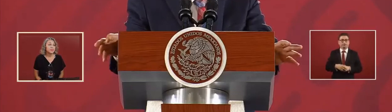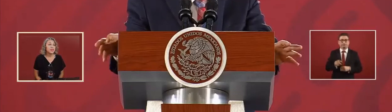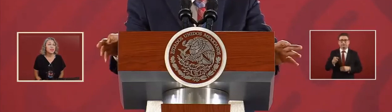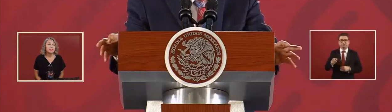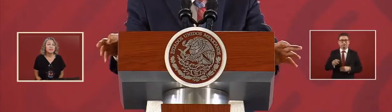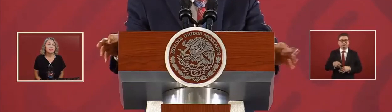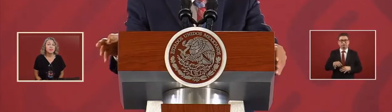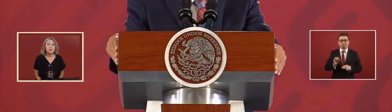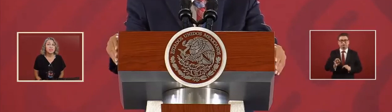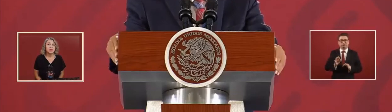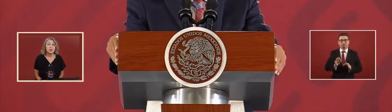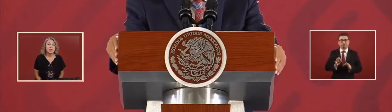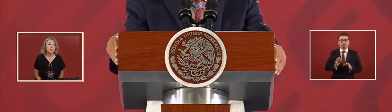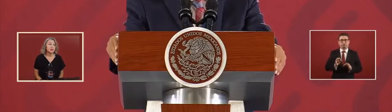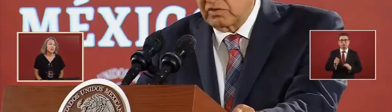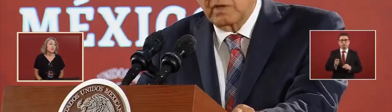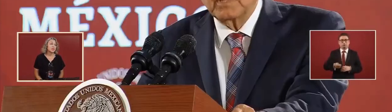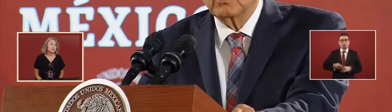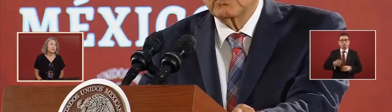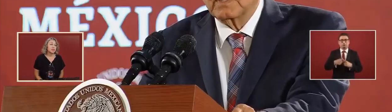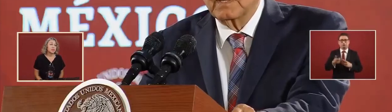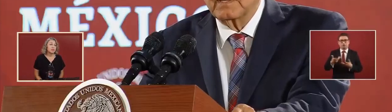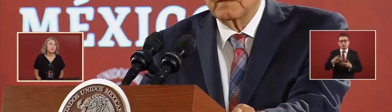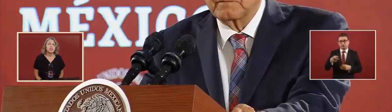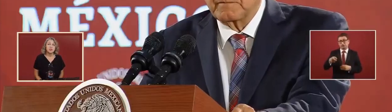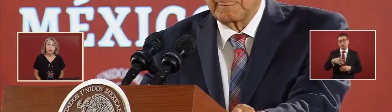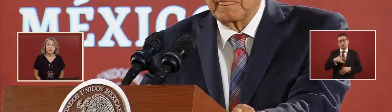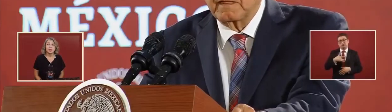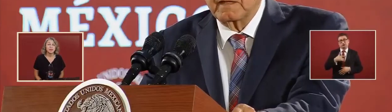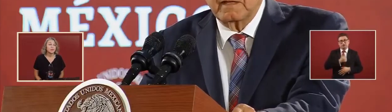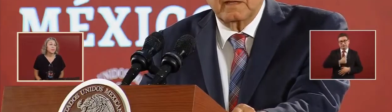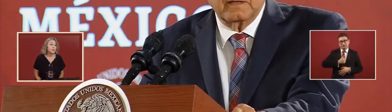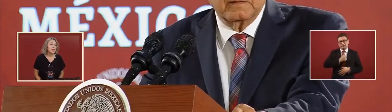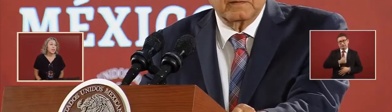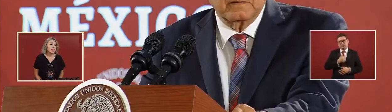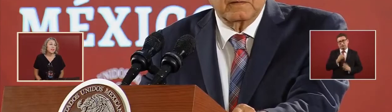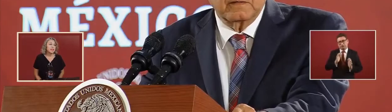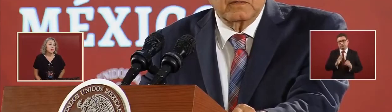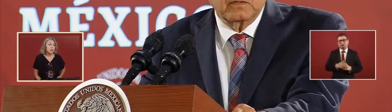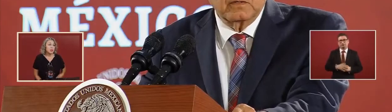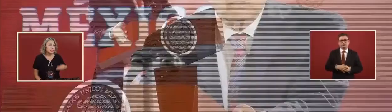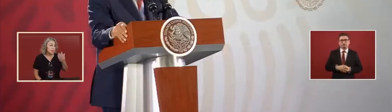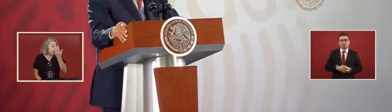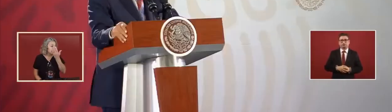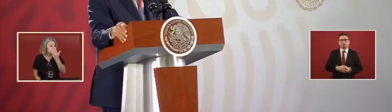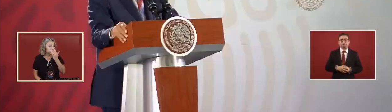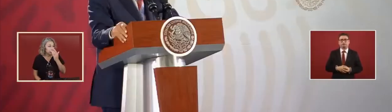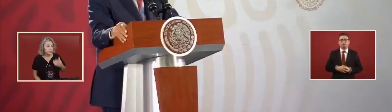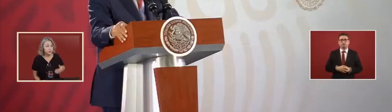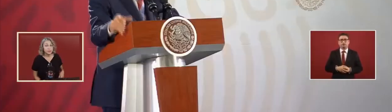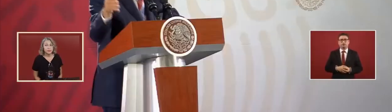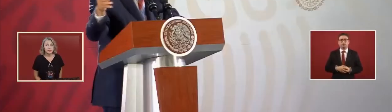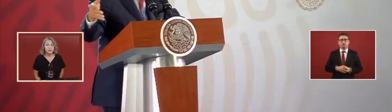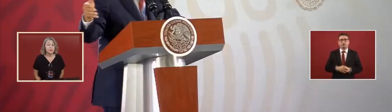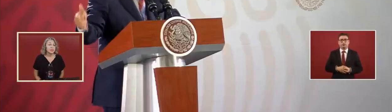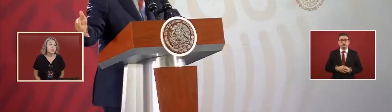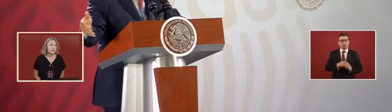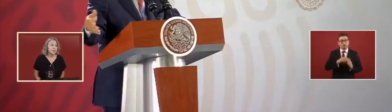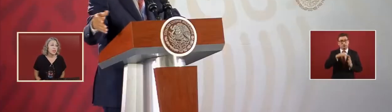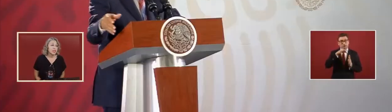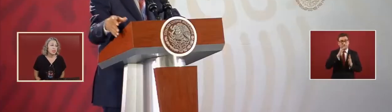first rate. And that's why it is lamentable that due to this text,